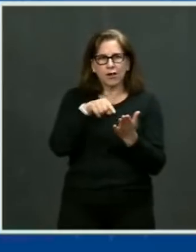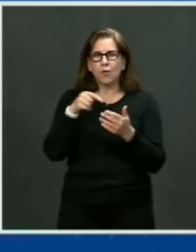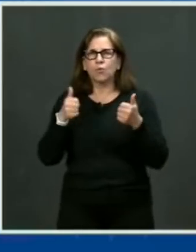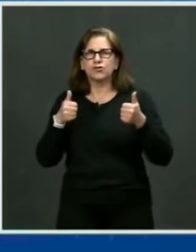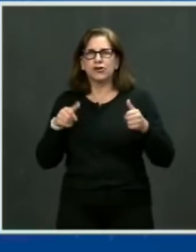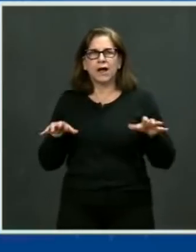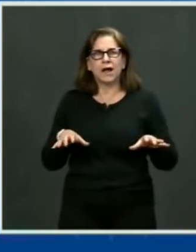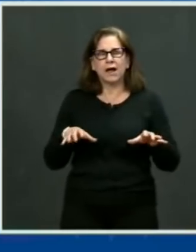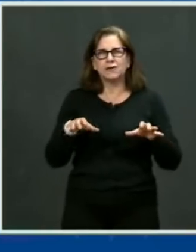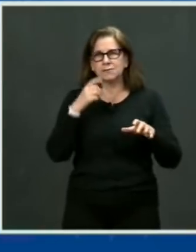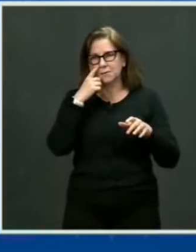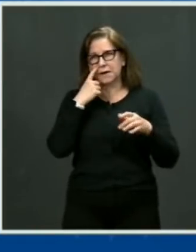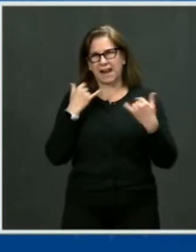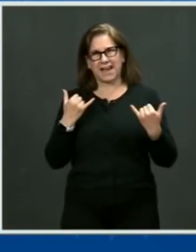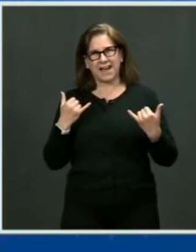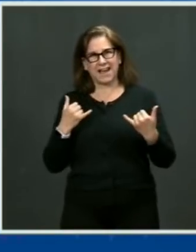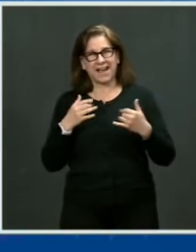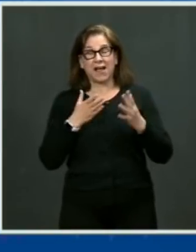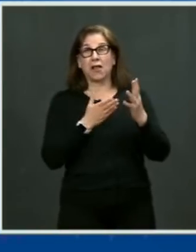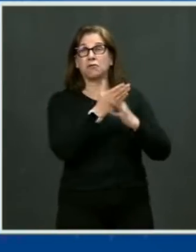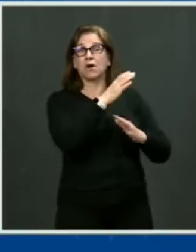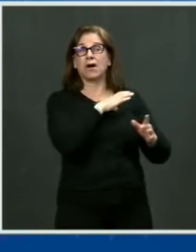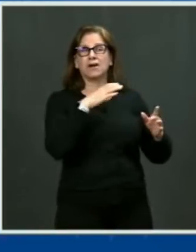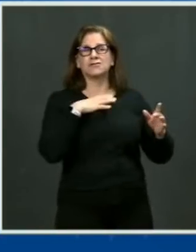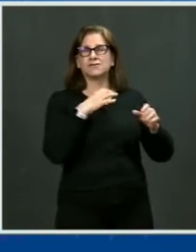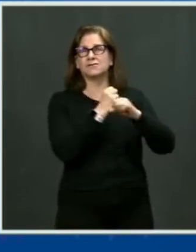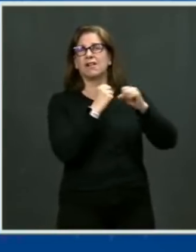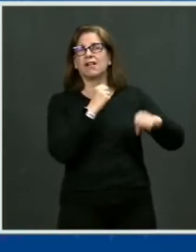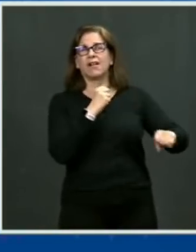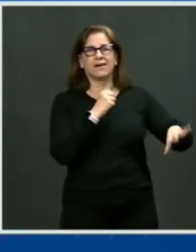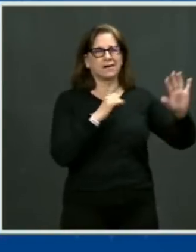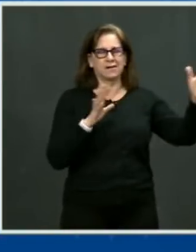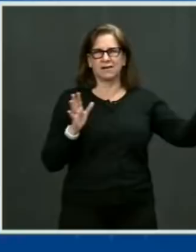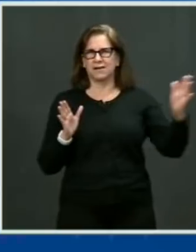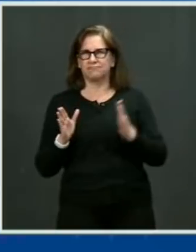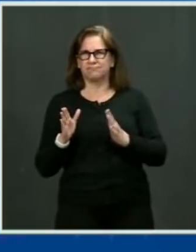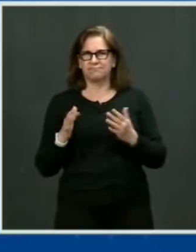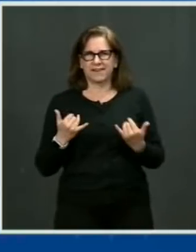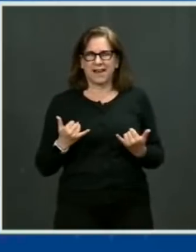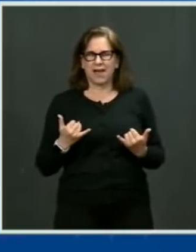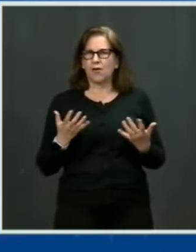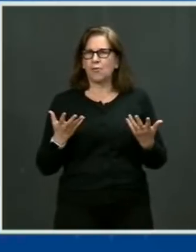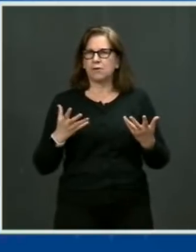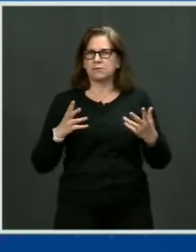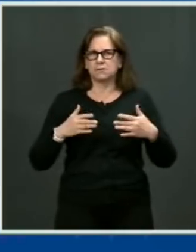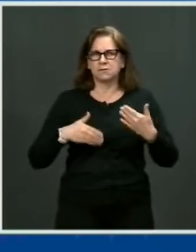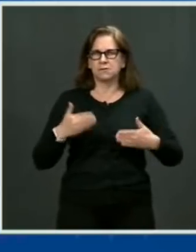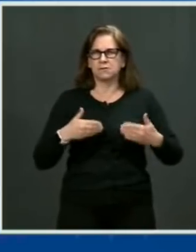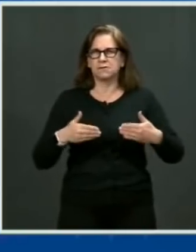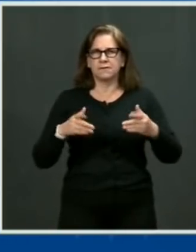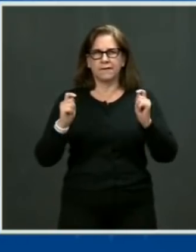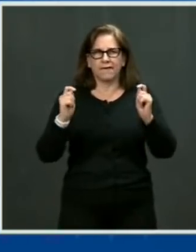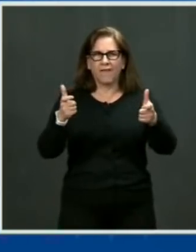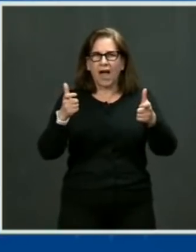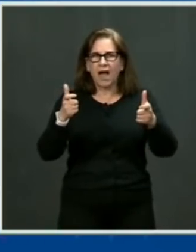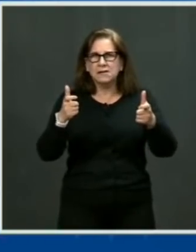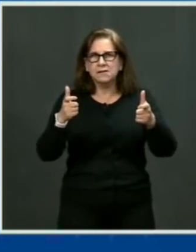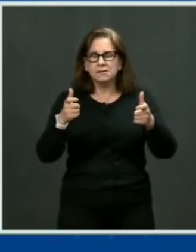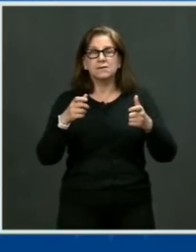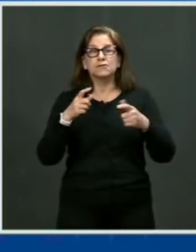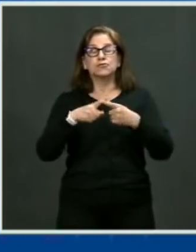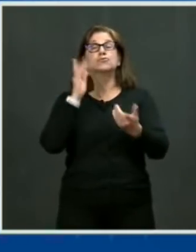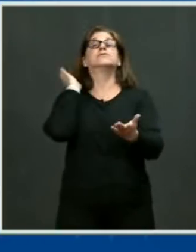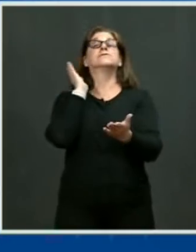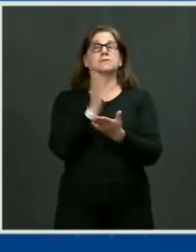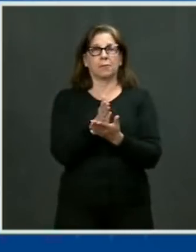And today, I'm announcing several initial steps my administration is taking to curb this epidemic of gun violence. Much more need be done,